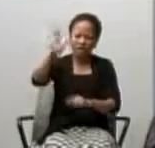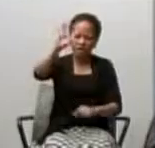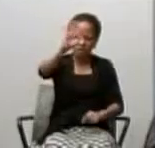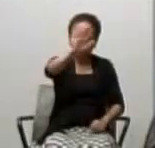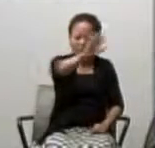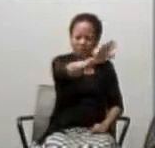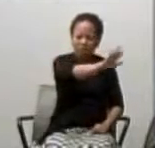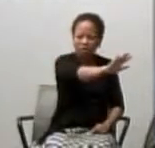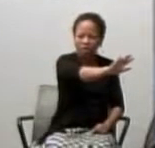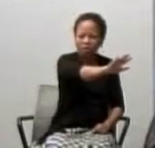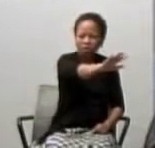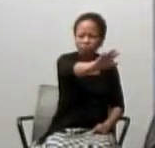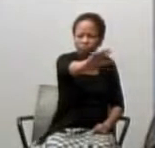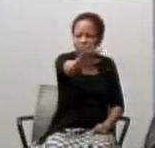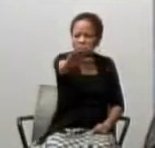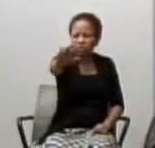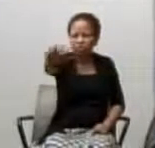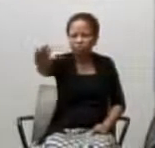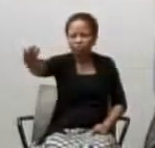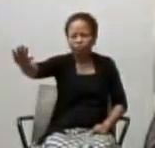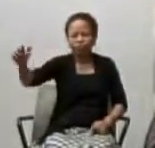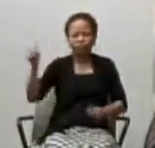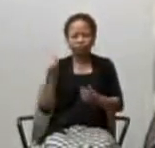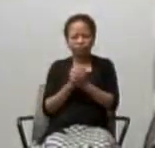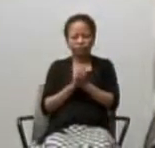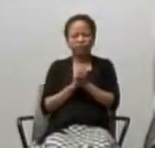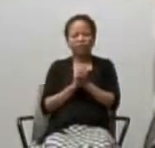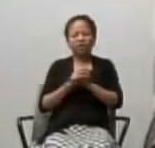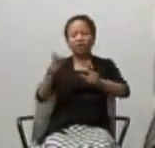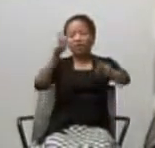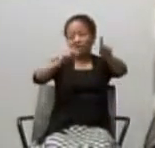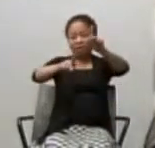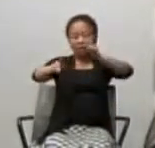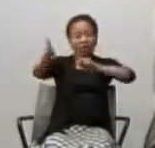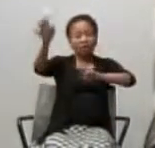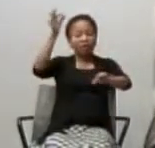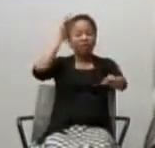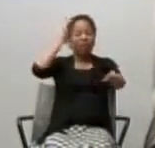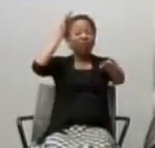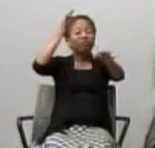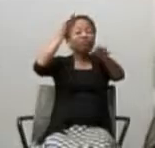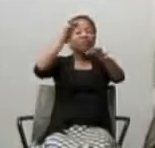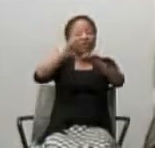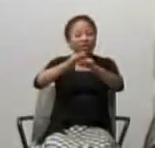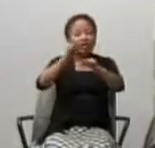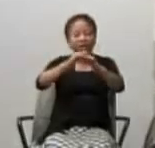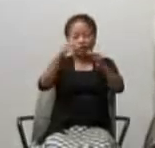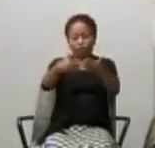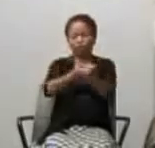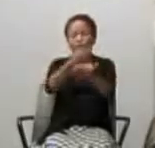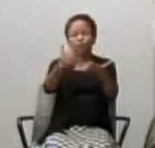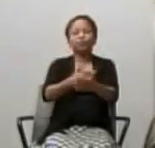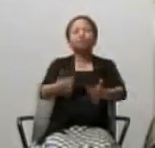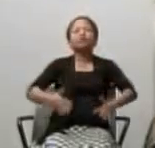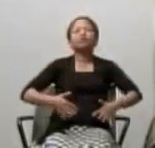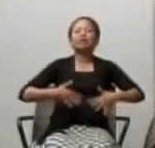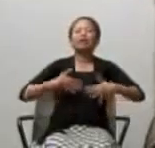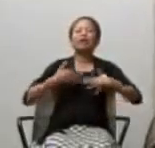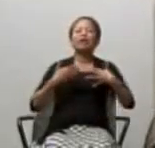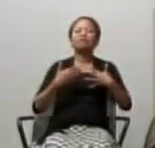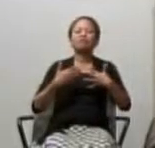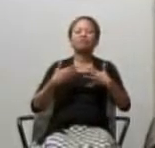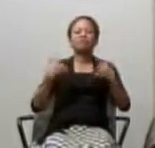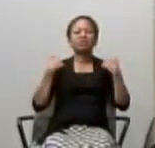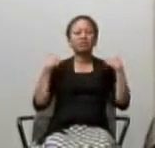A people of faith. A people whose life can be restored. That